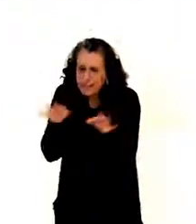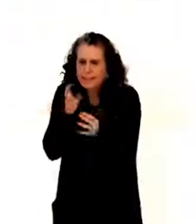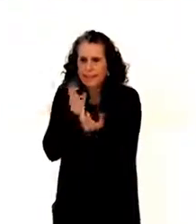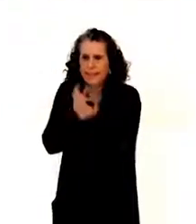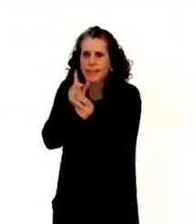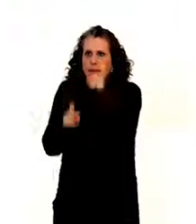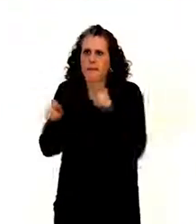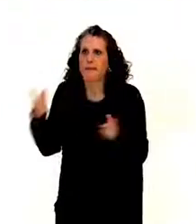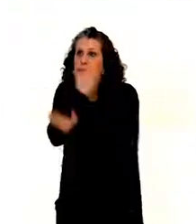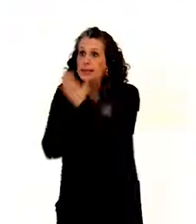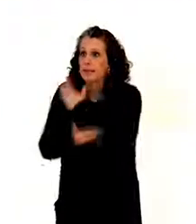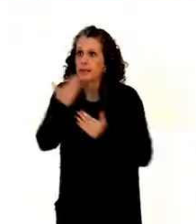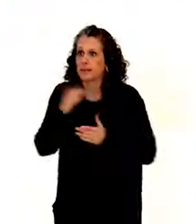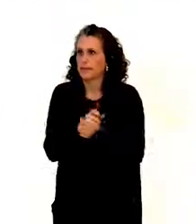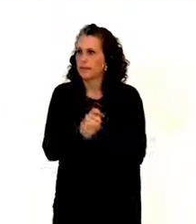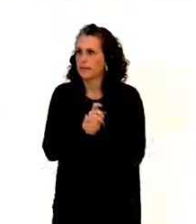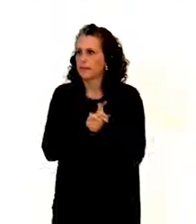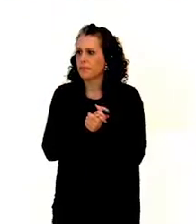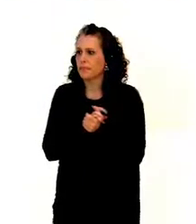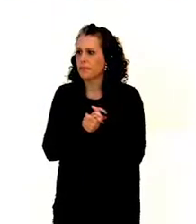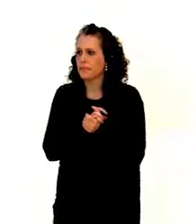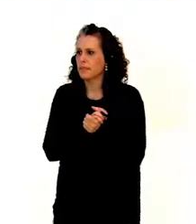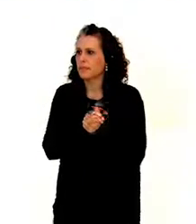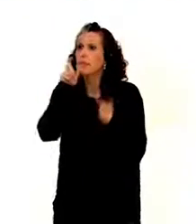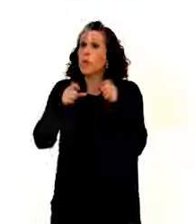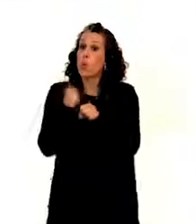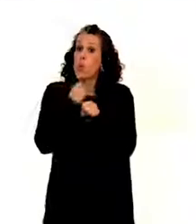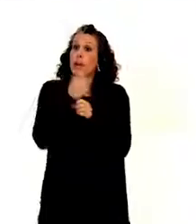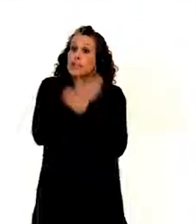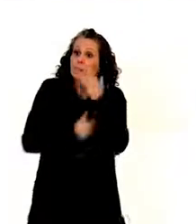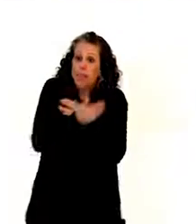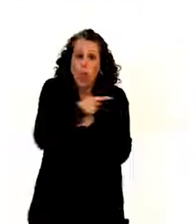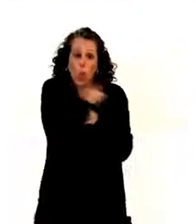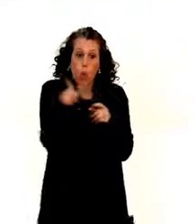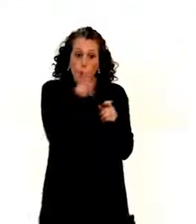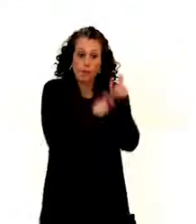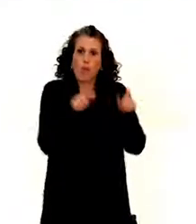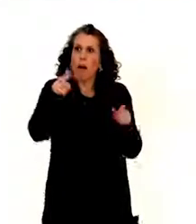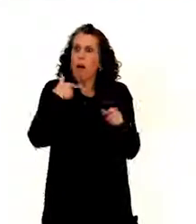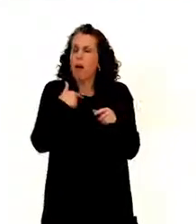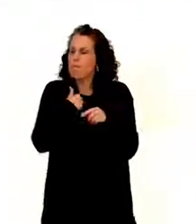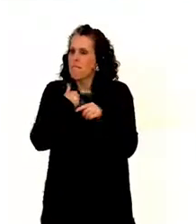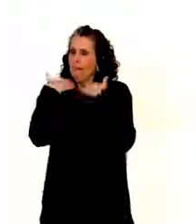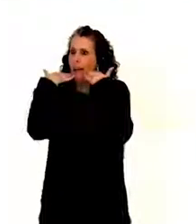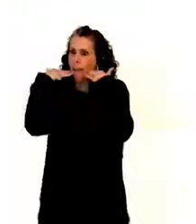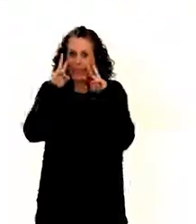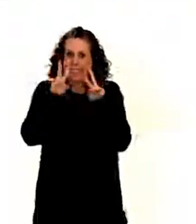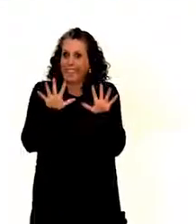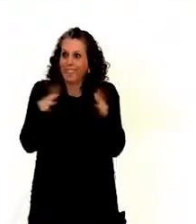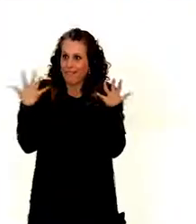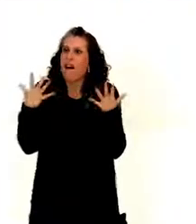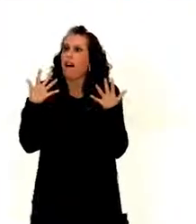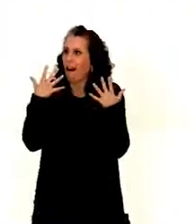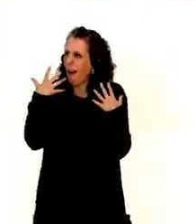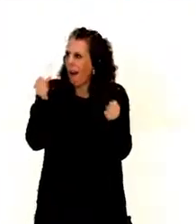Training of professionals, staff working with persons with disabilities on rights of those persons. And I was happy to see that we have different